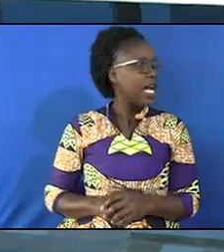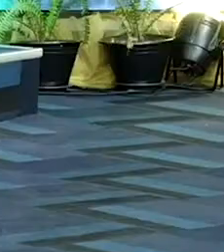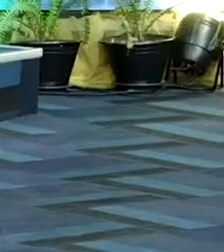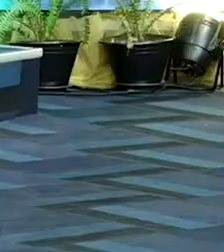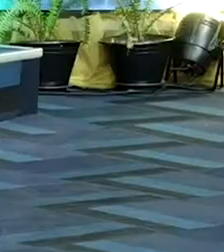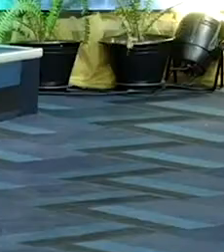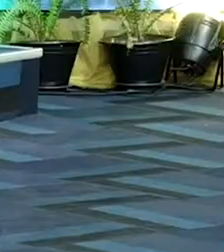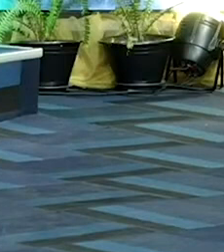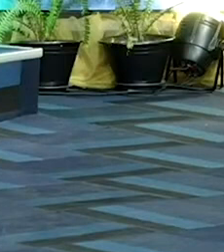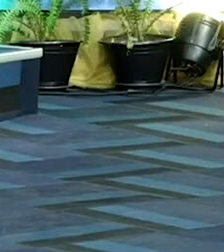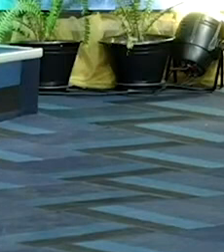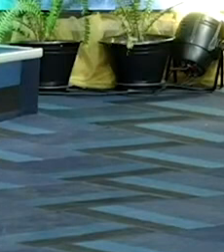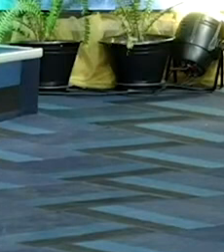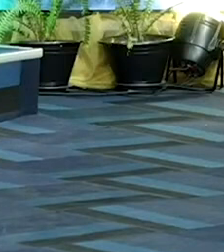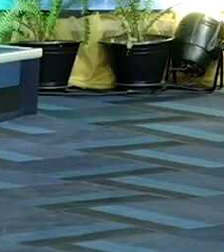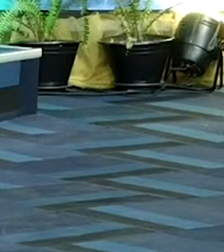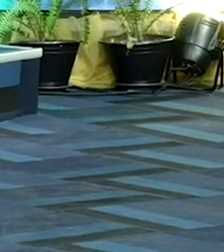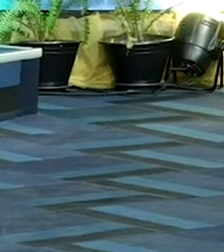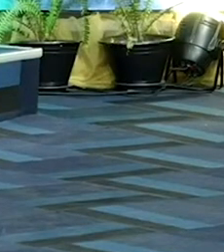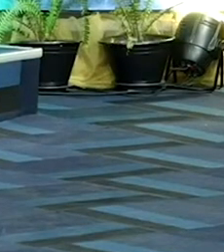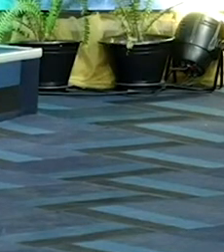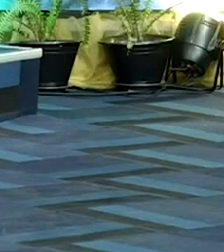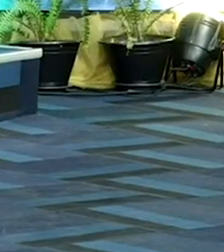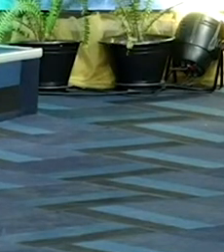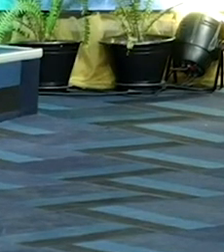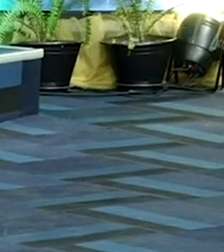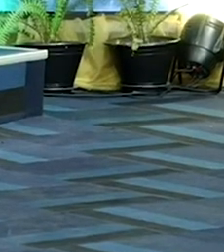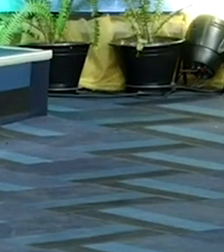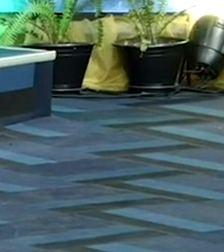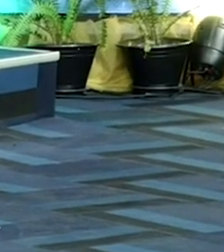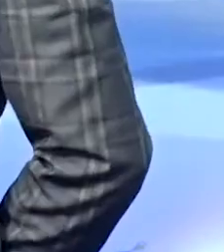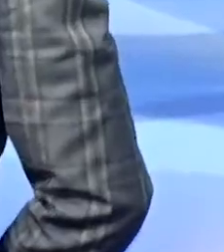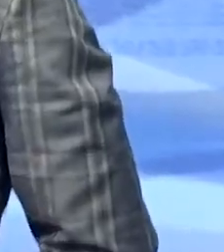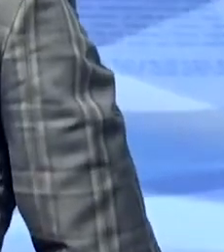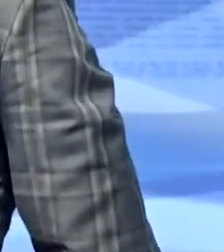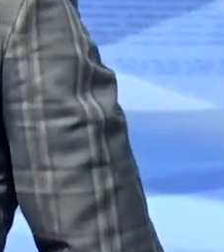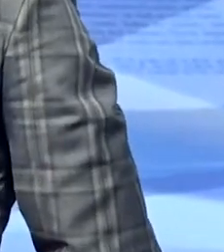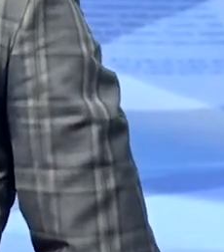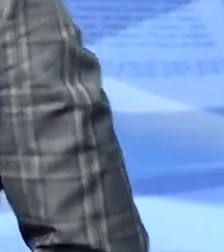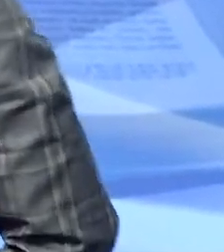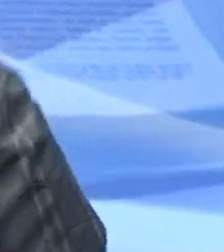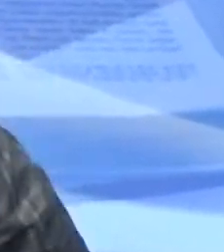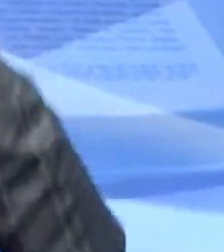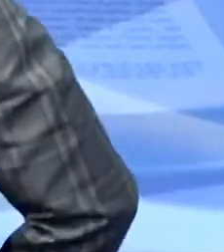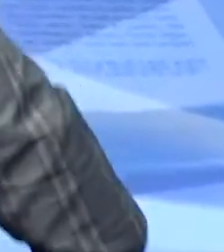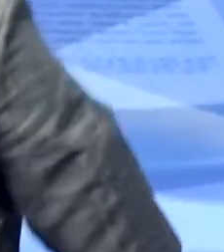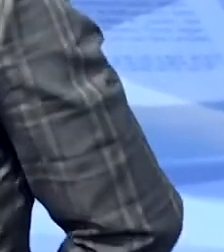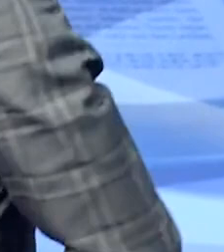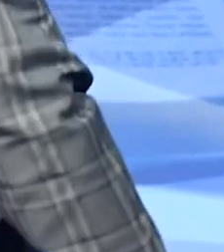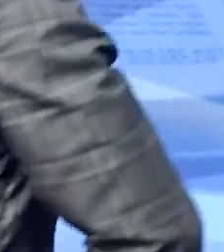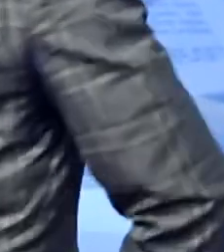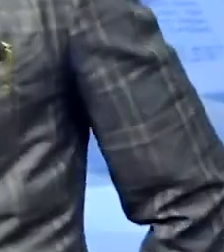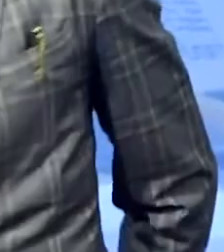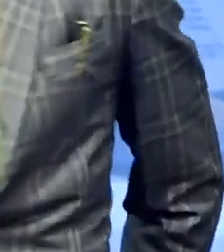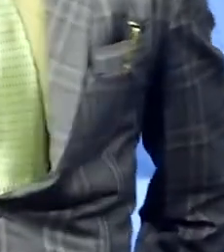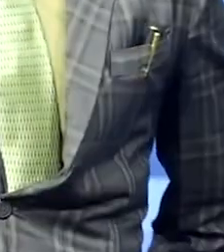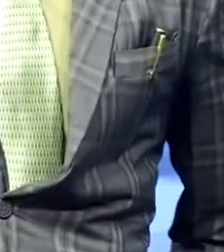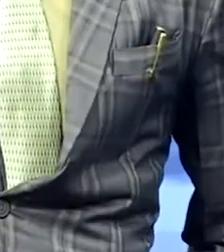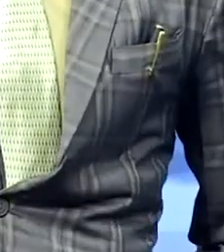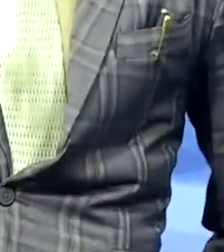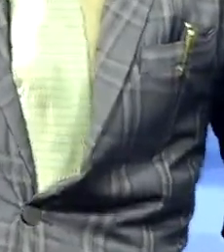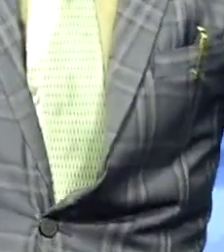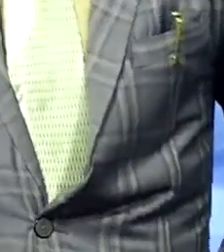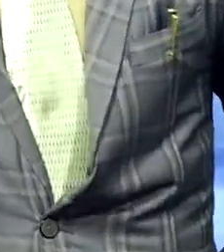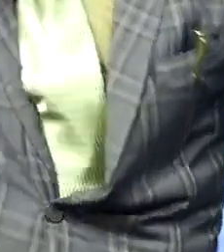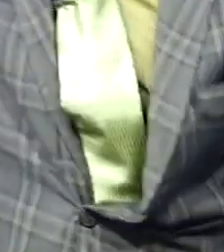thousands ten thousands of angels are ministering to the children of men because God is love and I